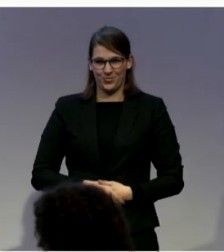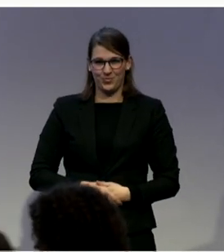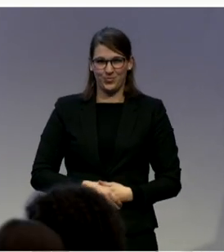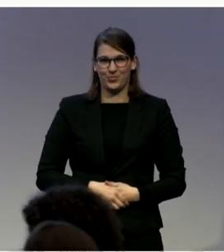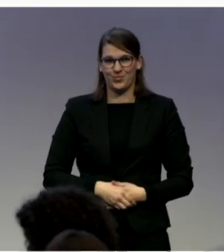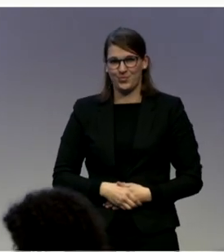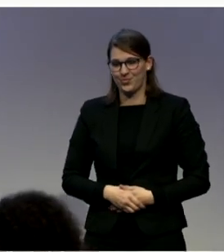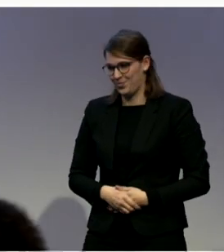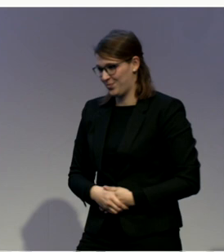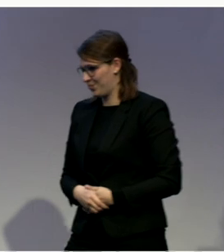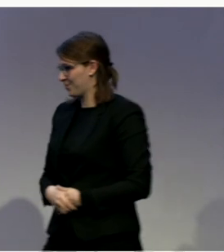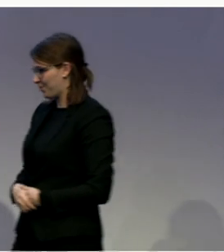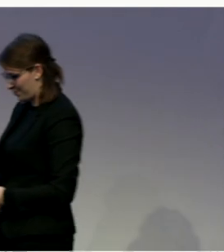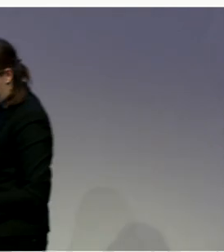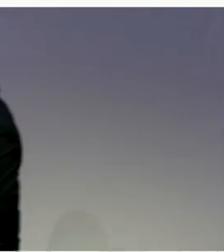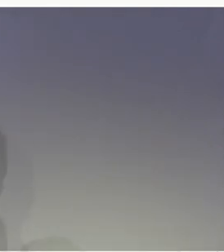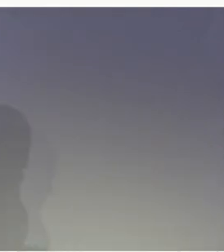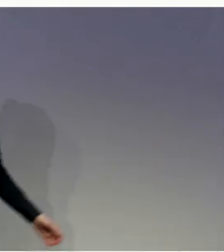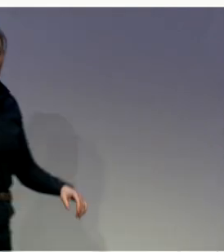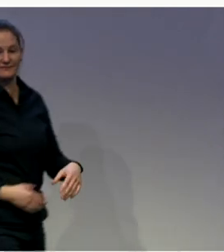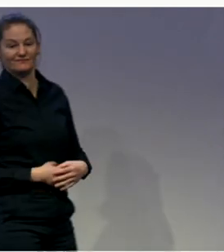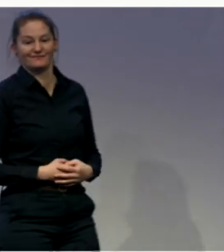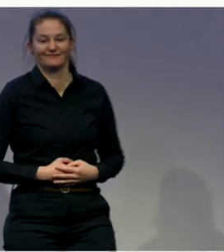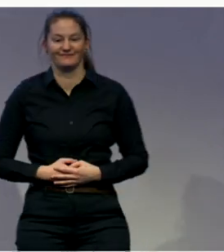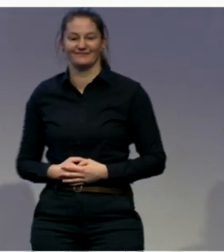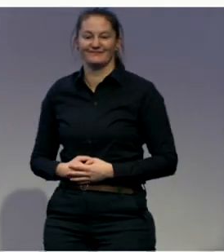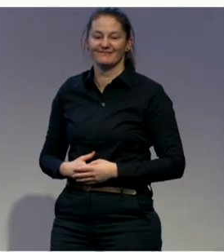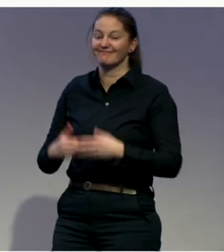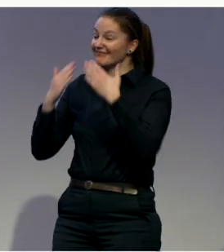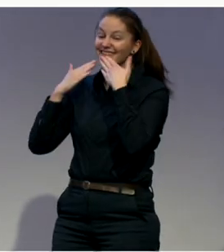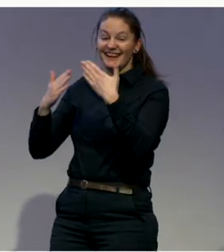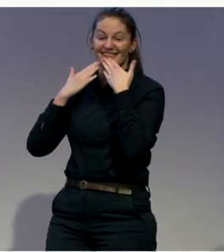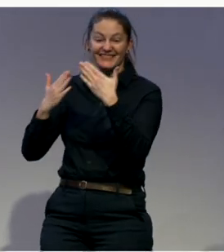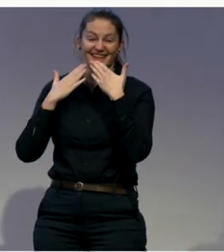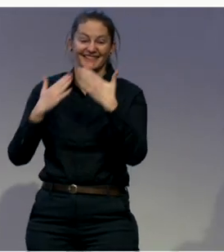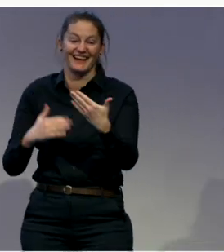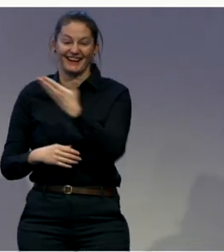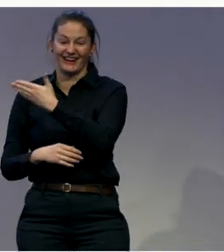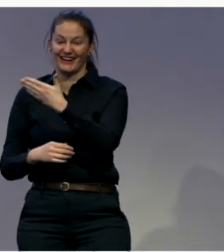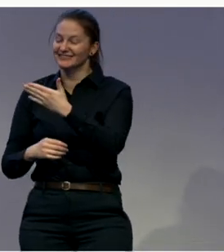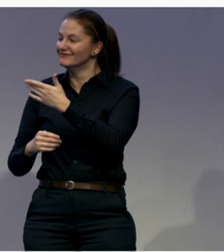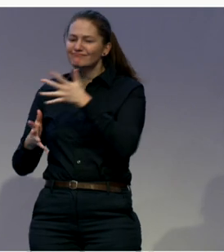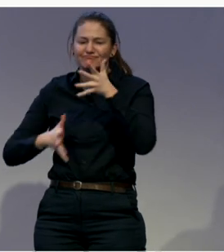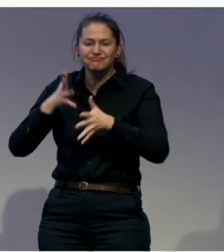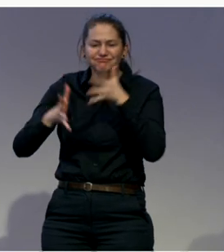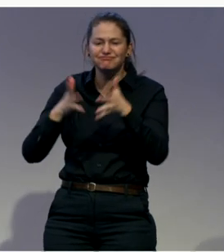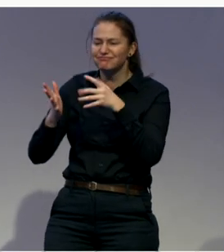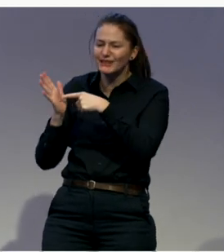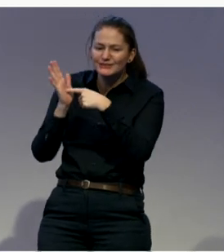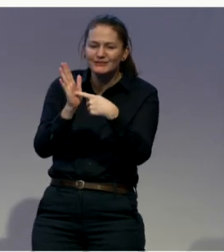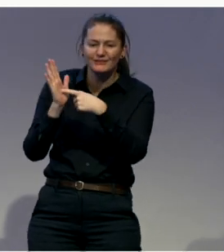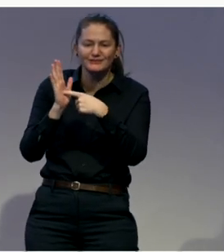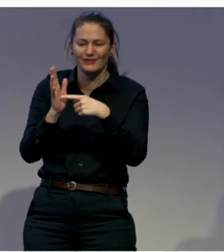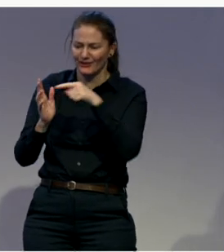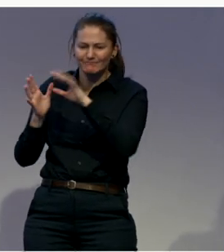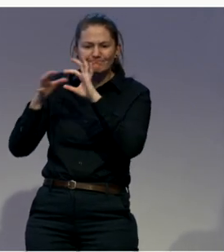Thank you very much, Maria, for particularly highlighting the really crucial role of employment. And particularly employment on the